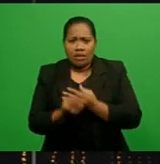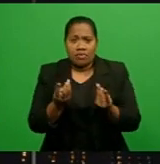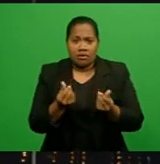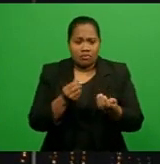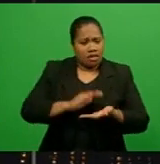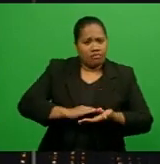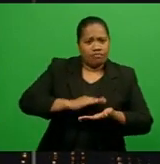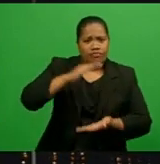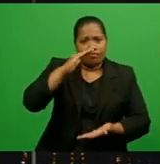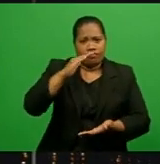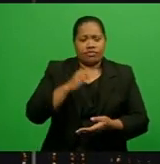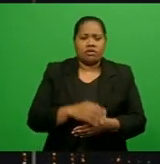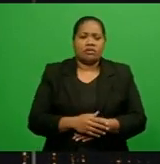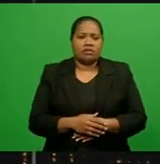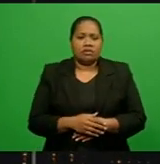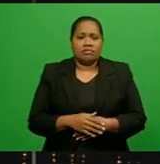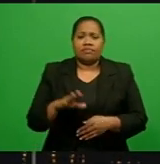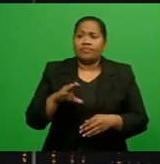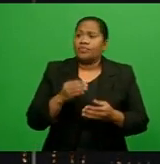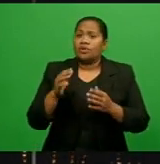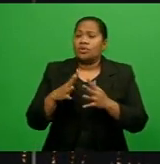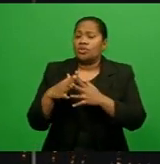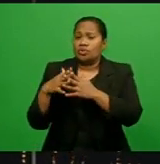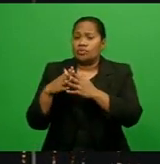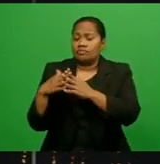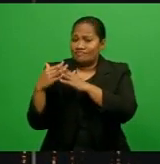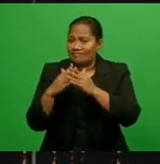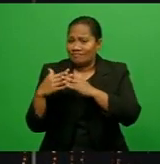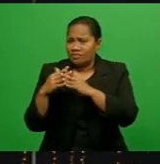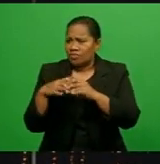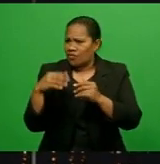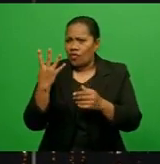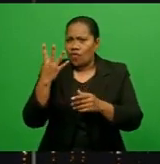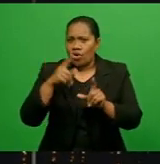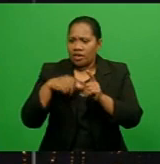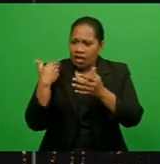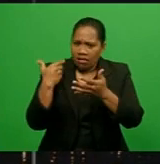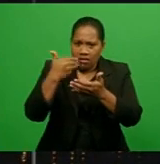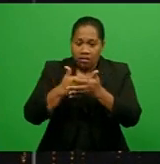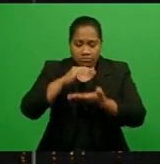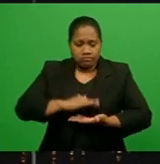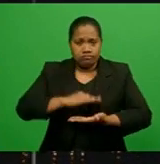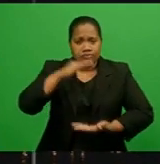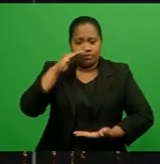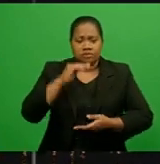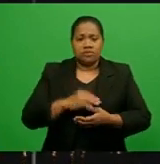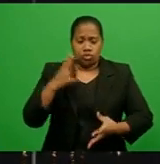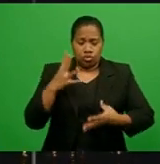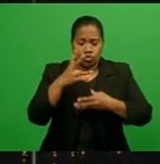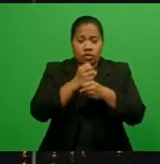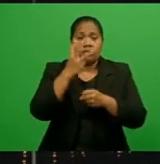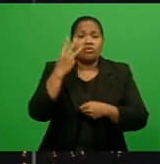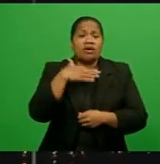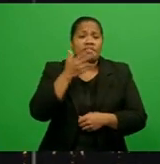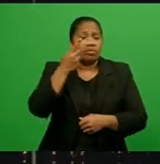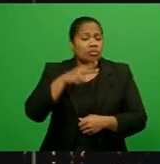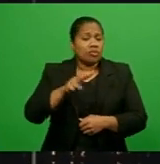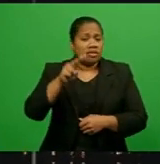to the U.S. over the past four years. Josiah Nonunga reports, a total of 328